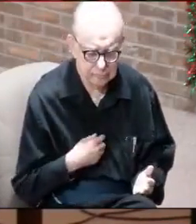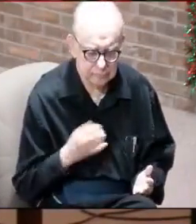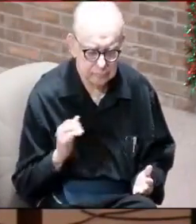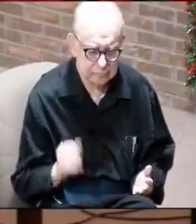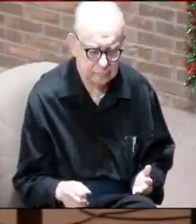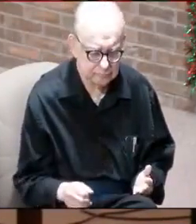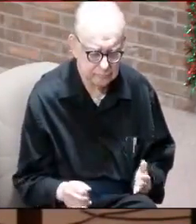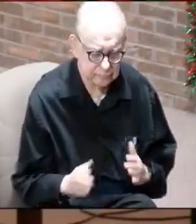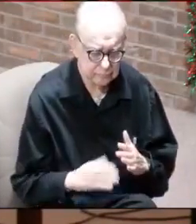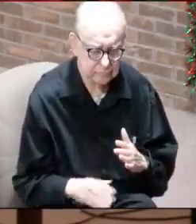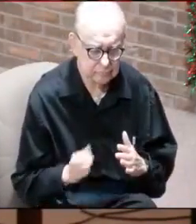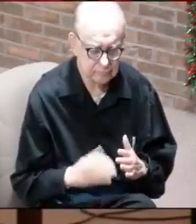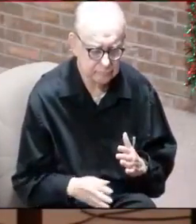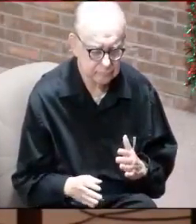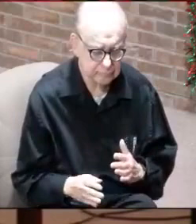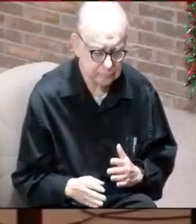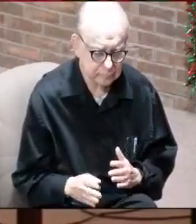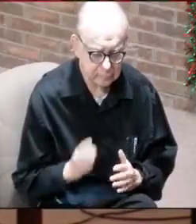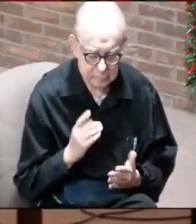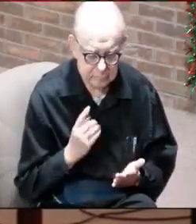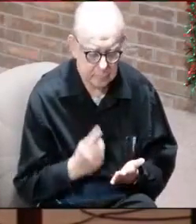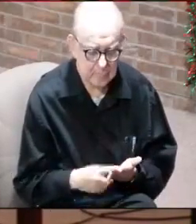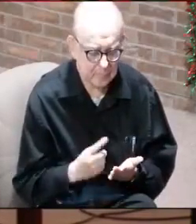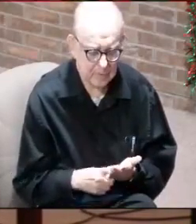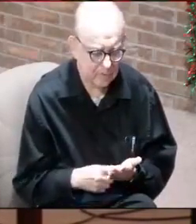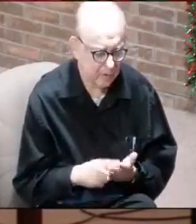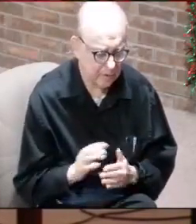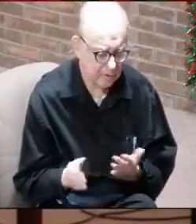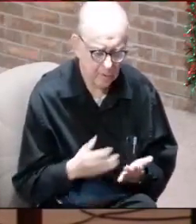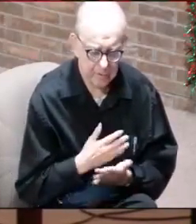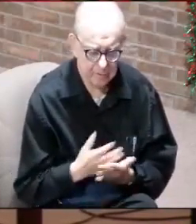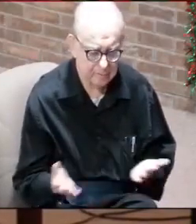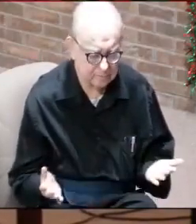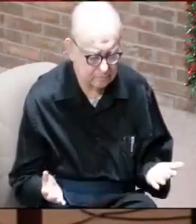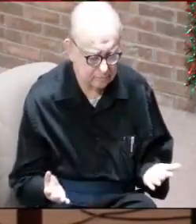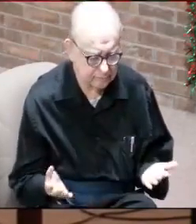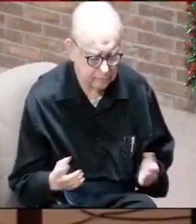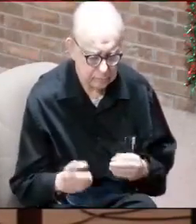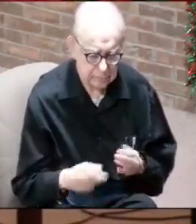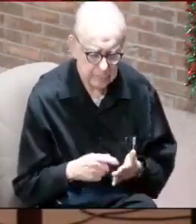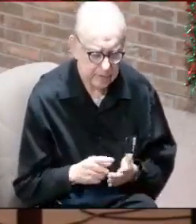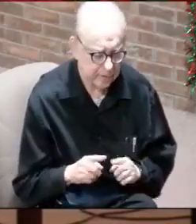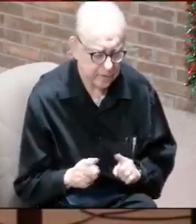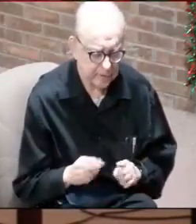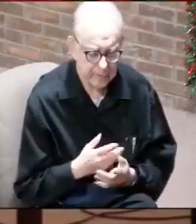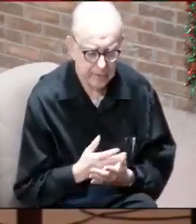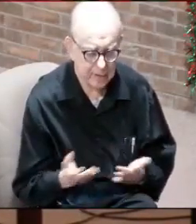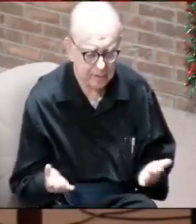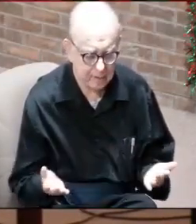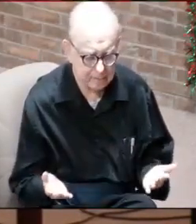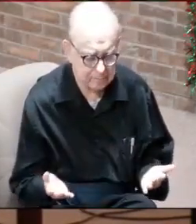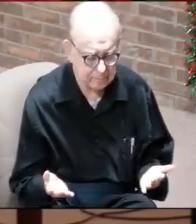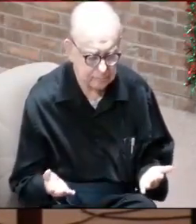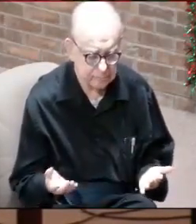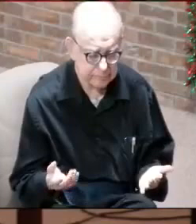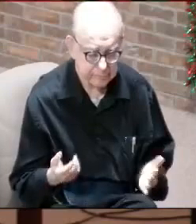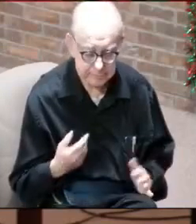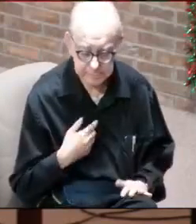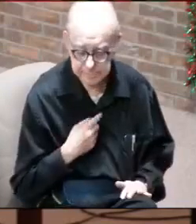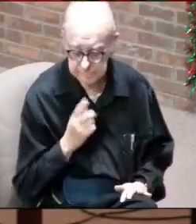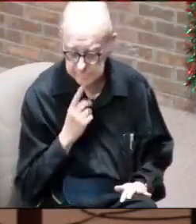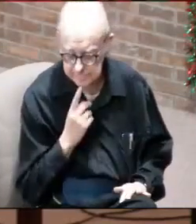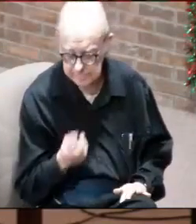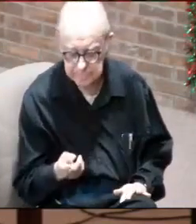Facebooking back and forth all night and saying, you know, well, what about this or what about that? And I just said,